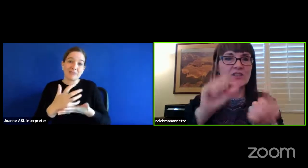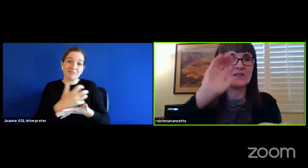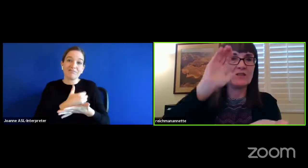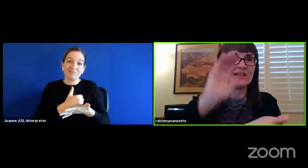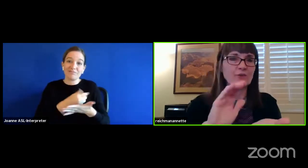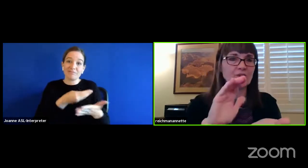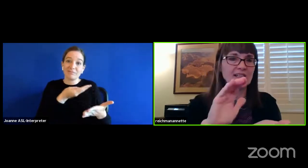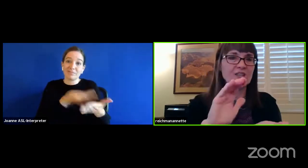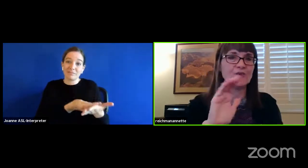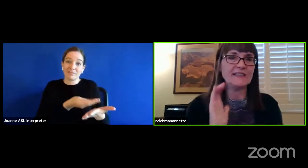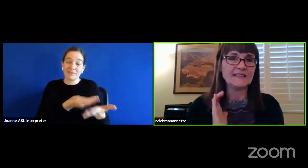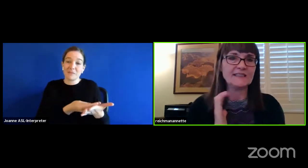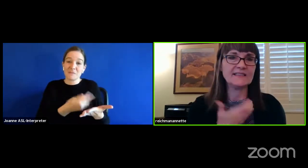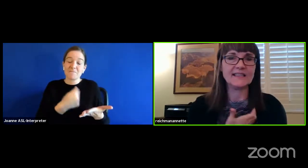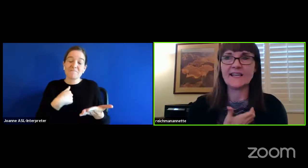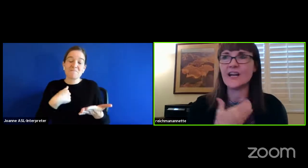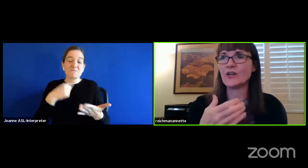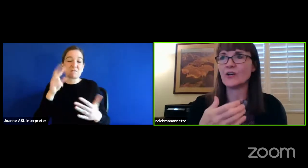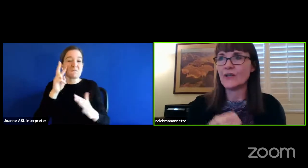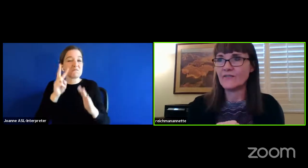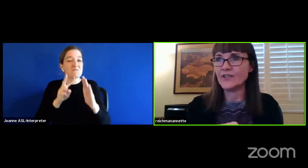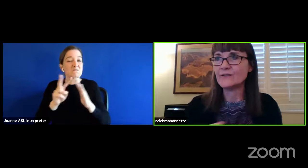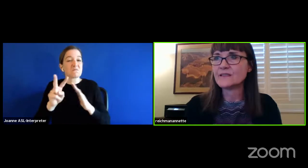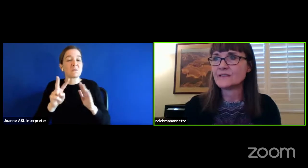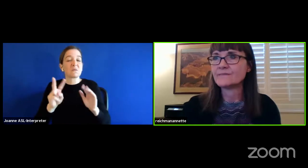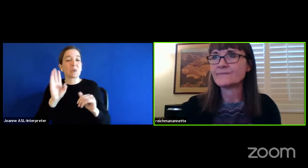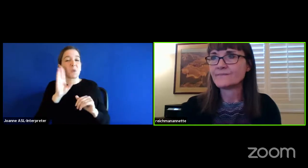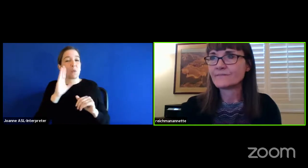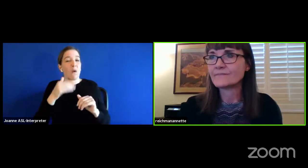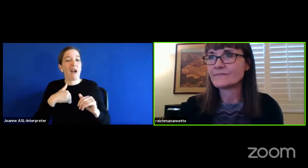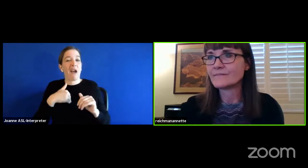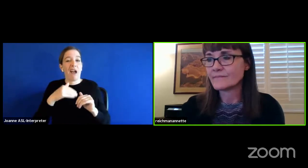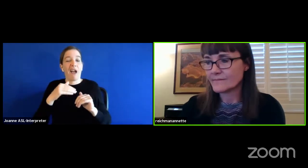potential decreases in our revenues.